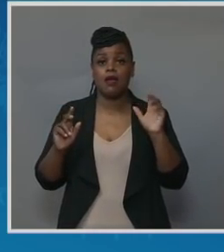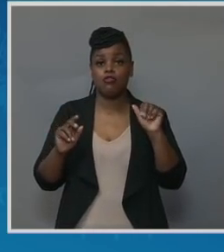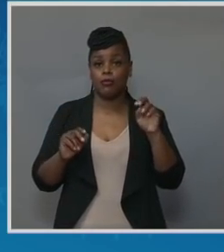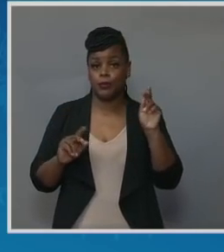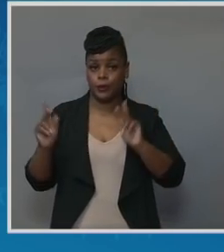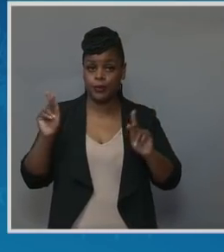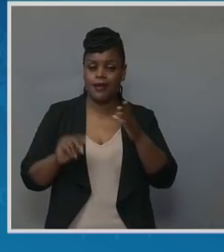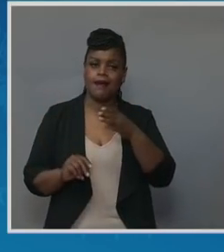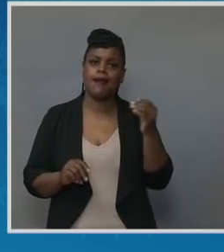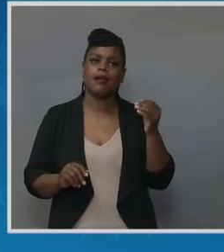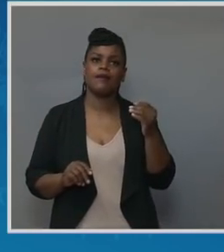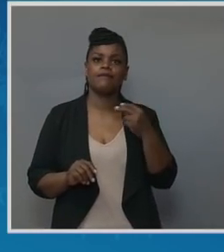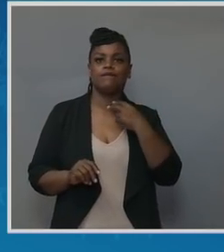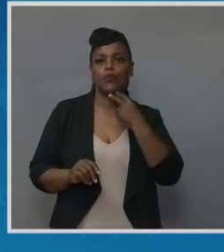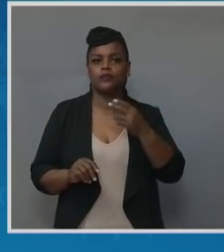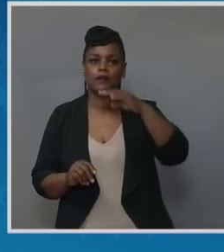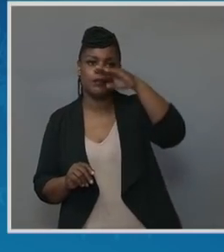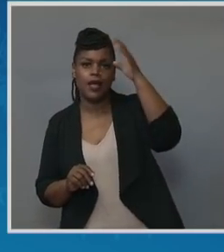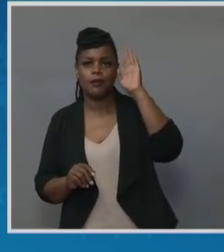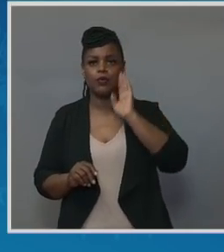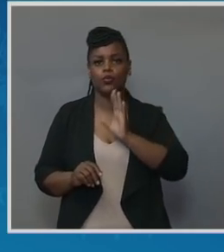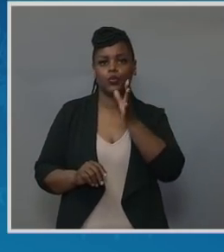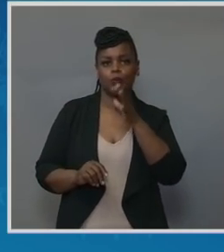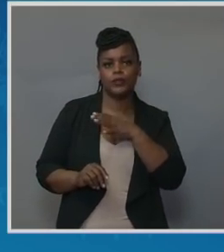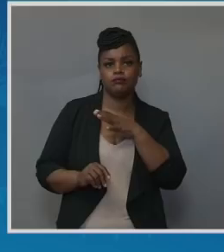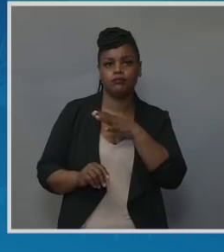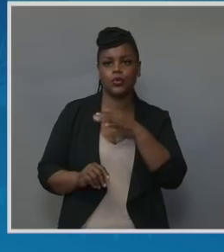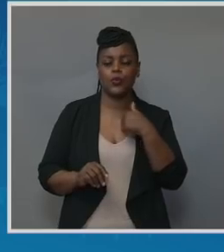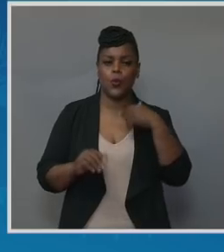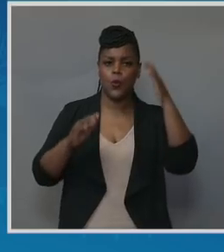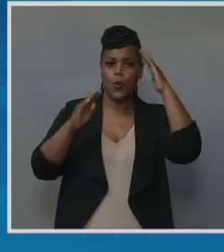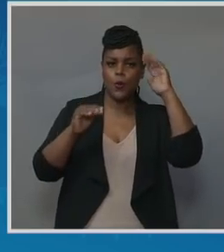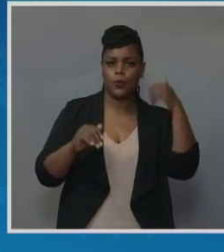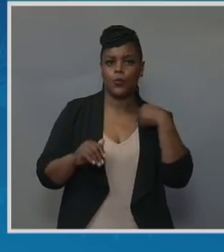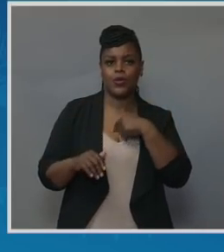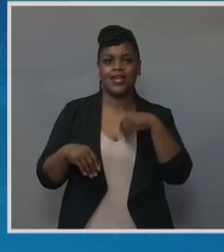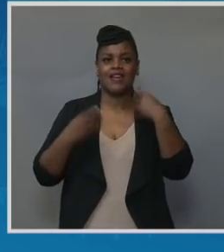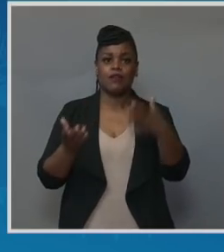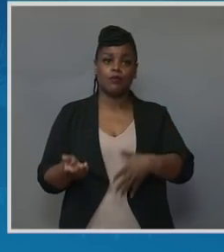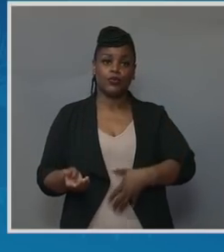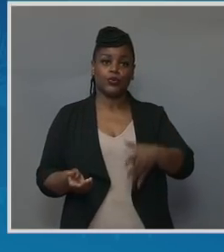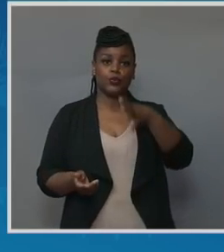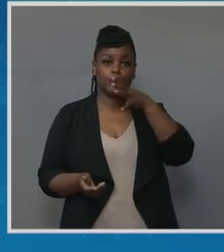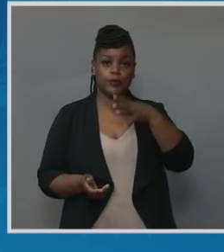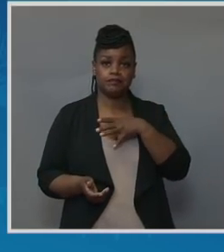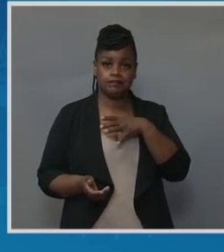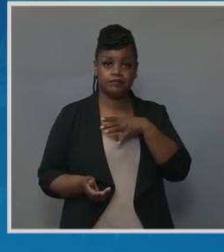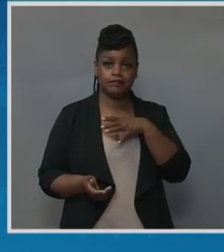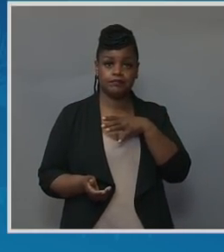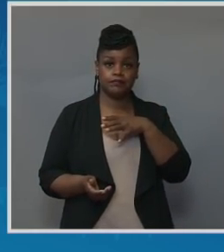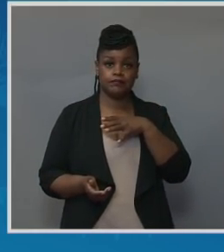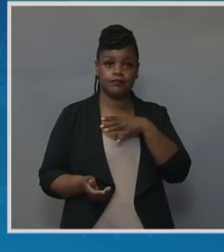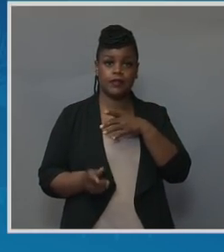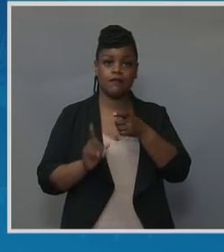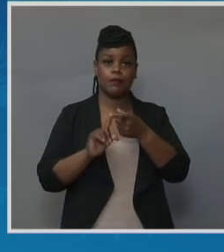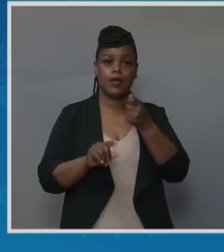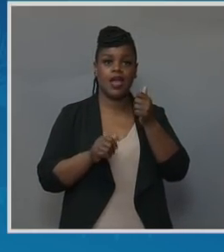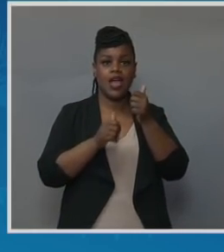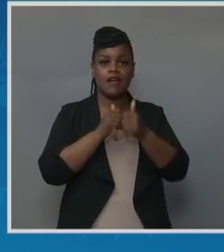voices of black and brown women, will give pregnant women and all birthing people from every community a fair chance.